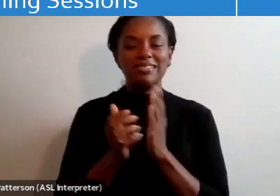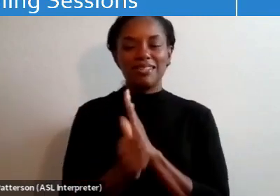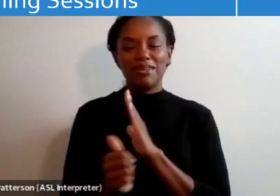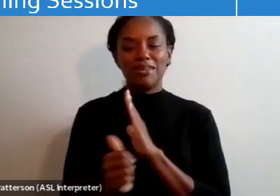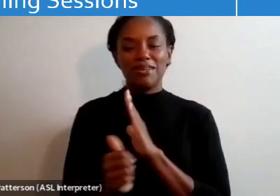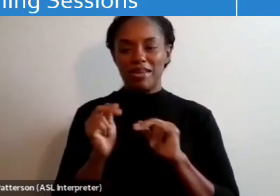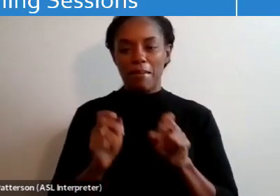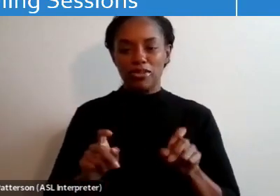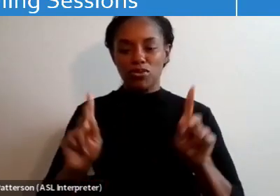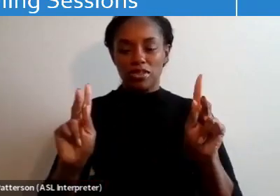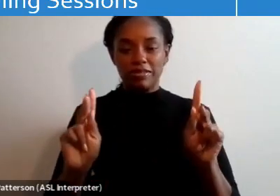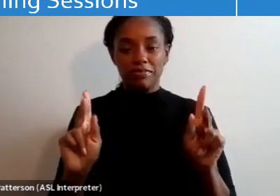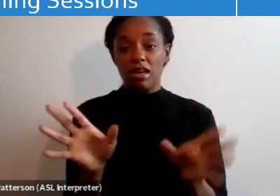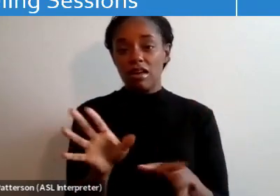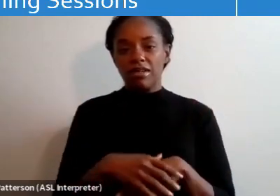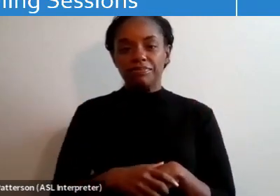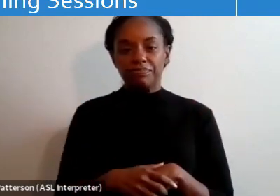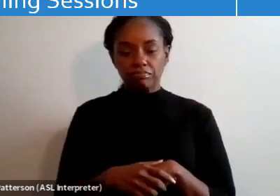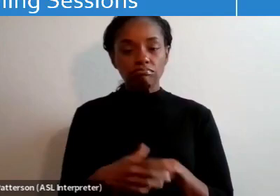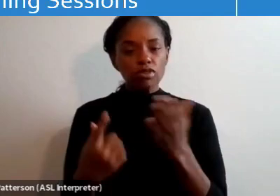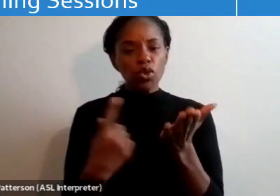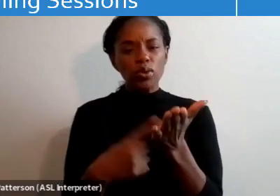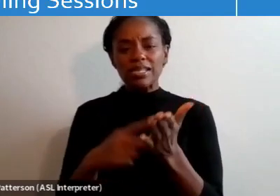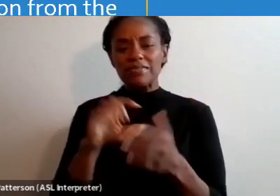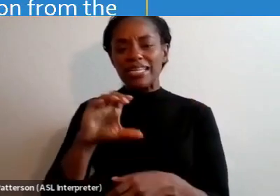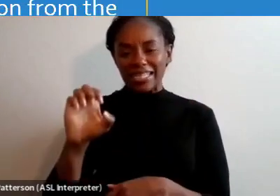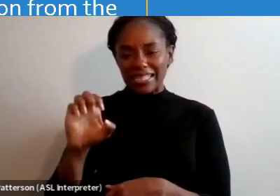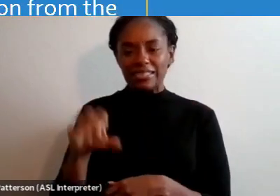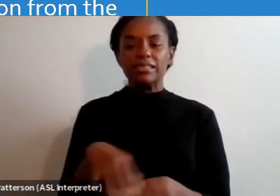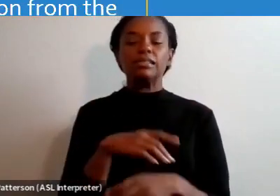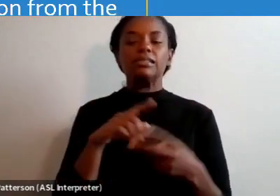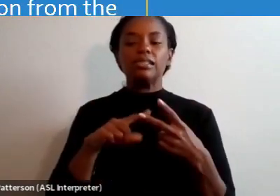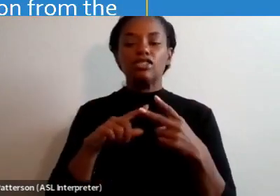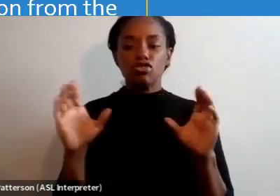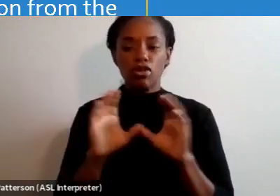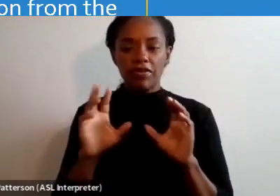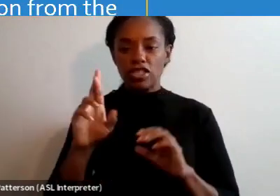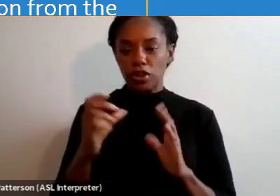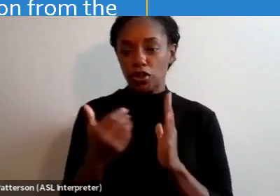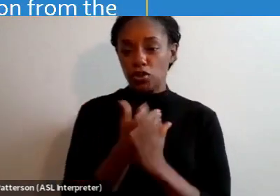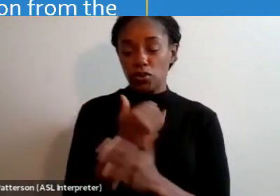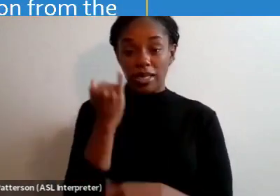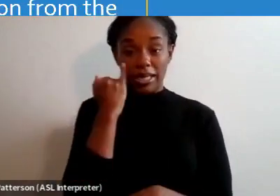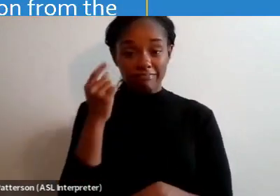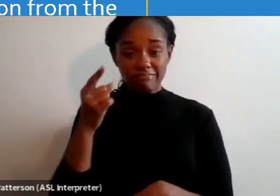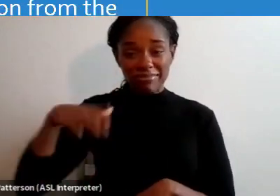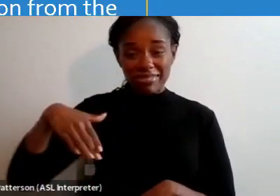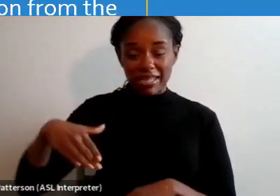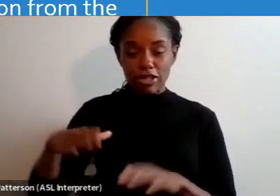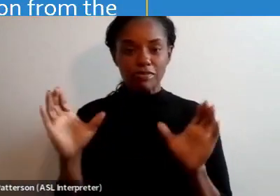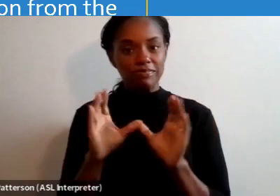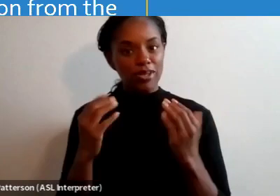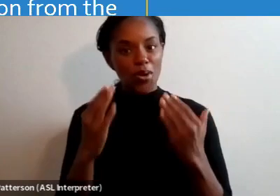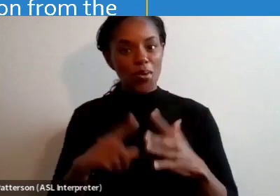Now, we've talked about CEs and certification renewal. If you aren't yet certified, why not start the